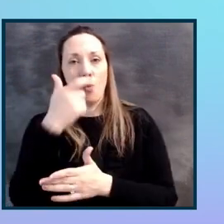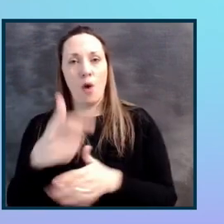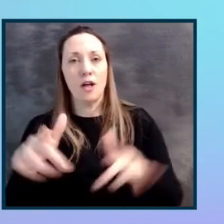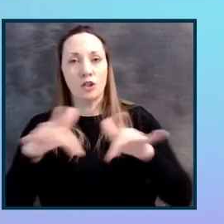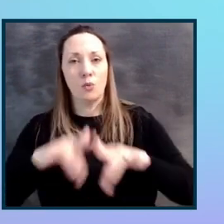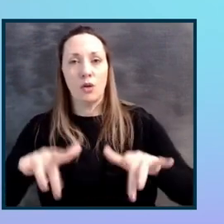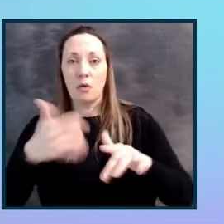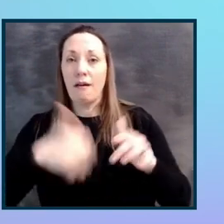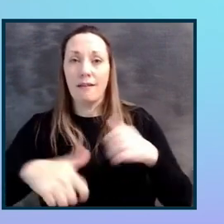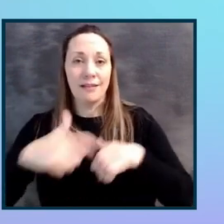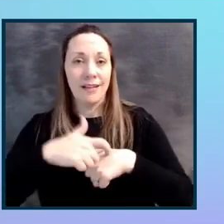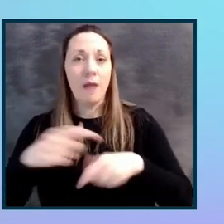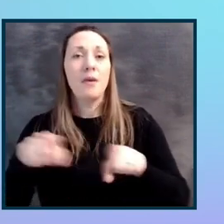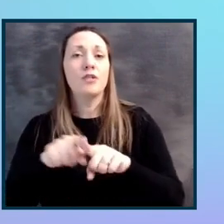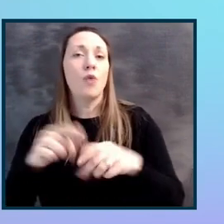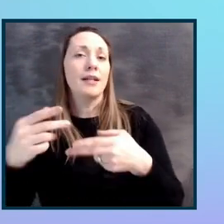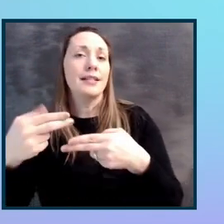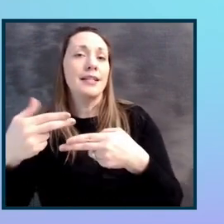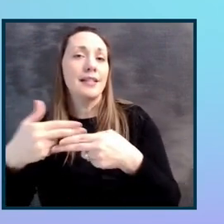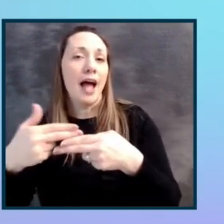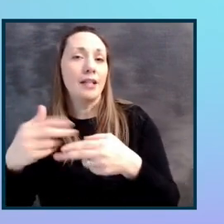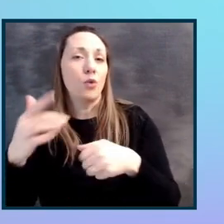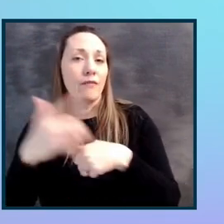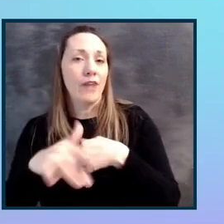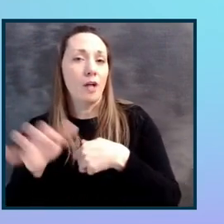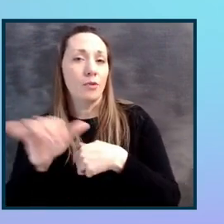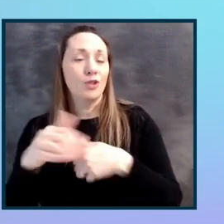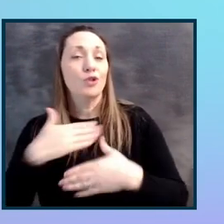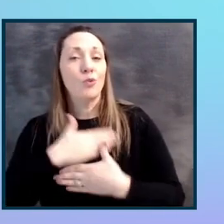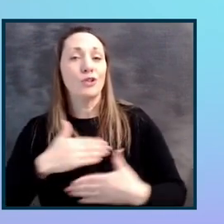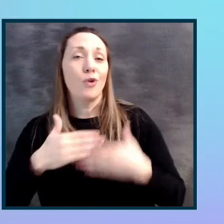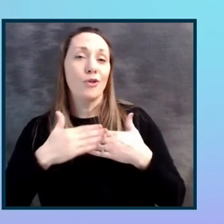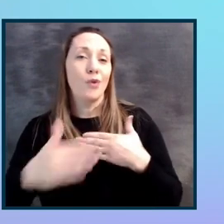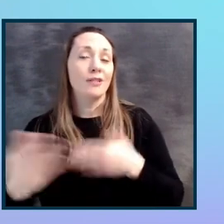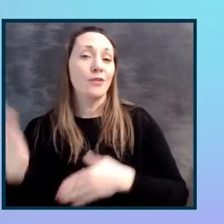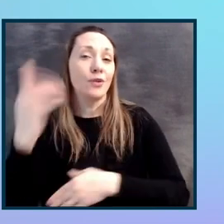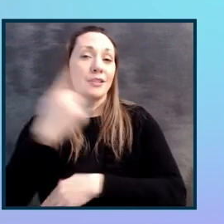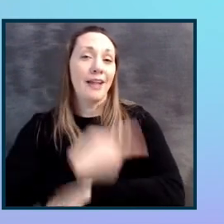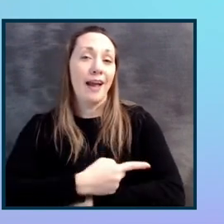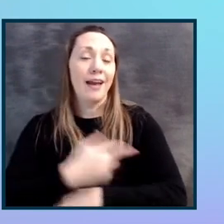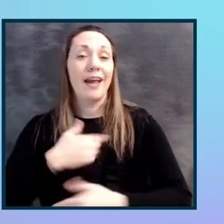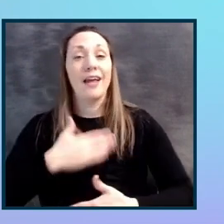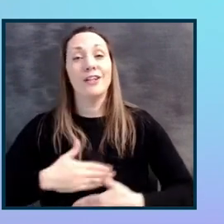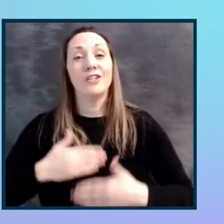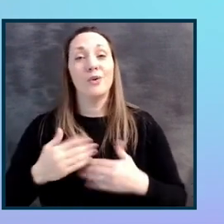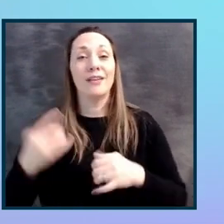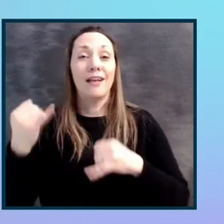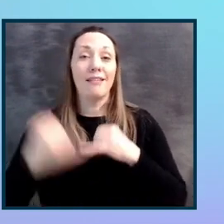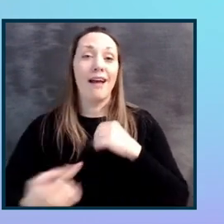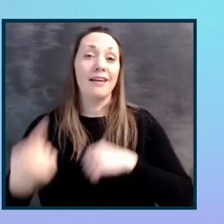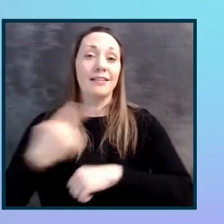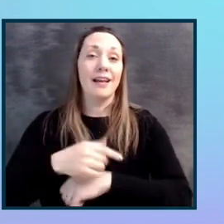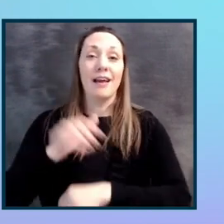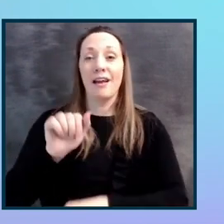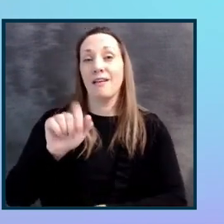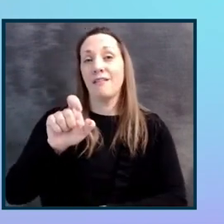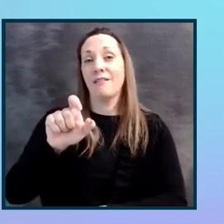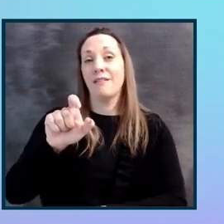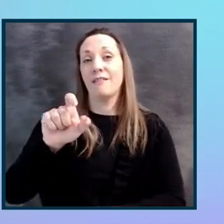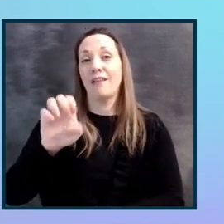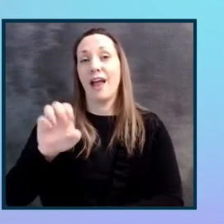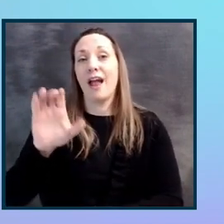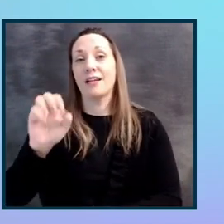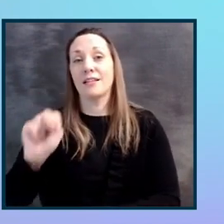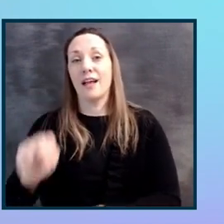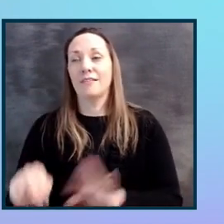are also available on the session page. So enjoy the rest of your day and enjoy the last day of AXCON. Thanks,